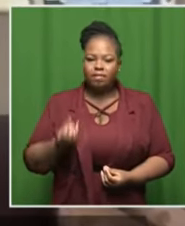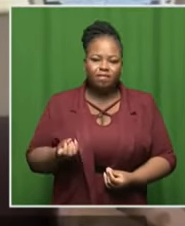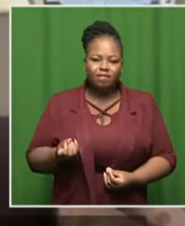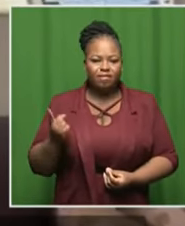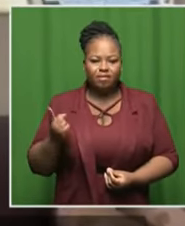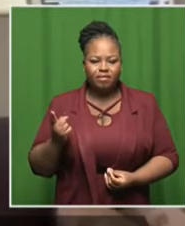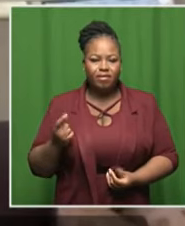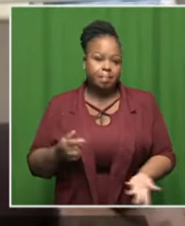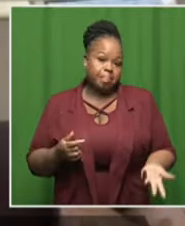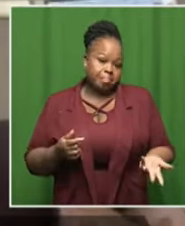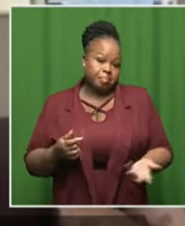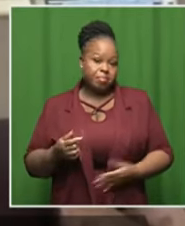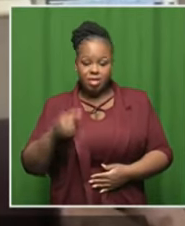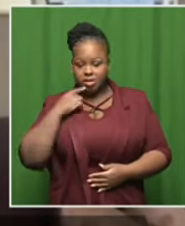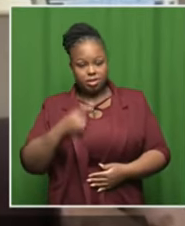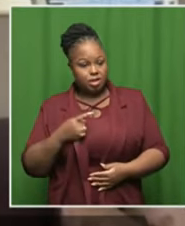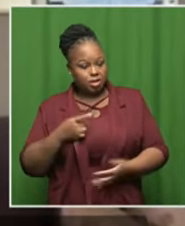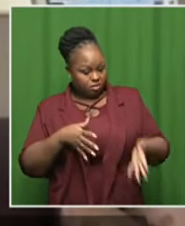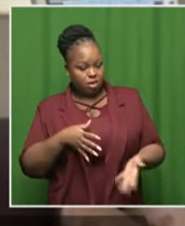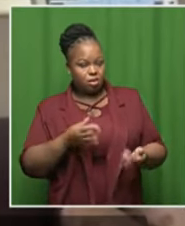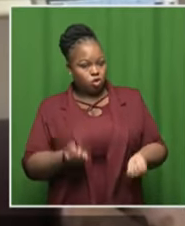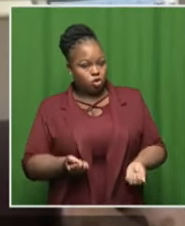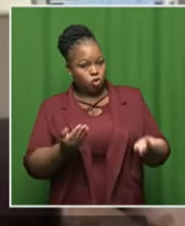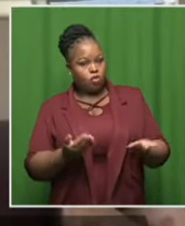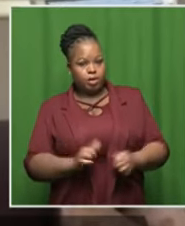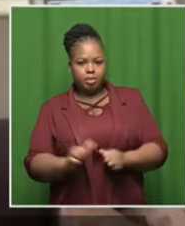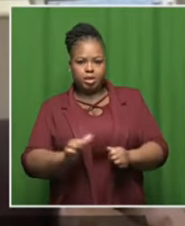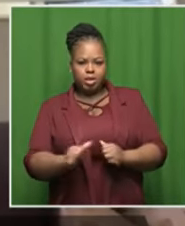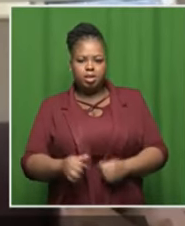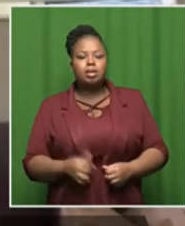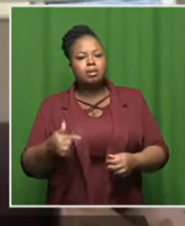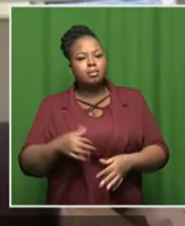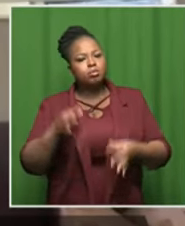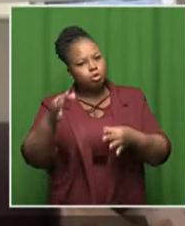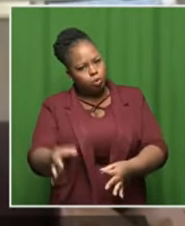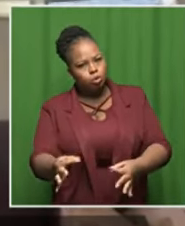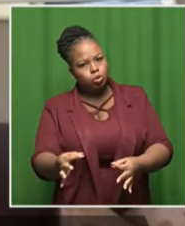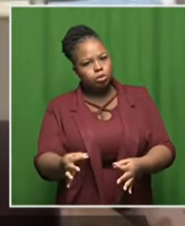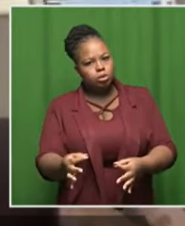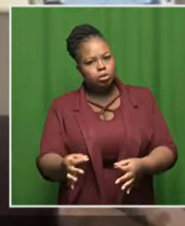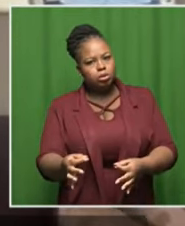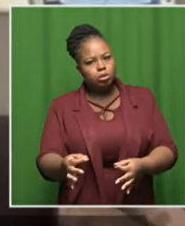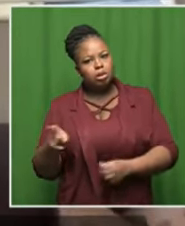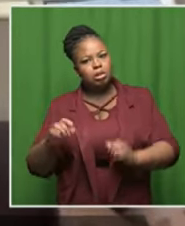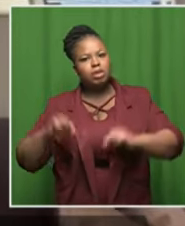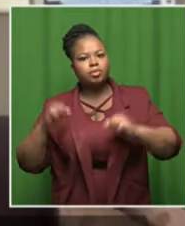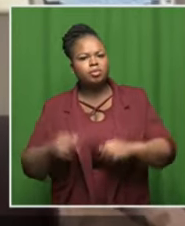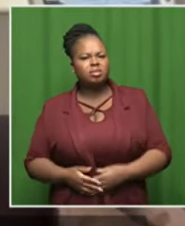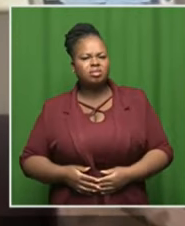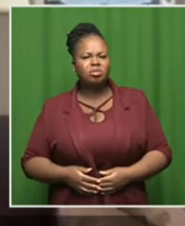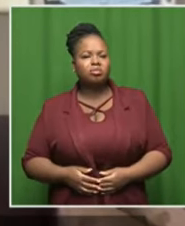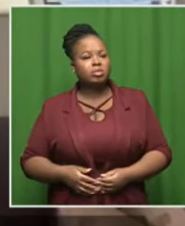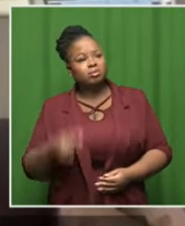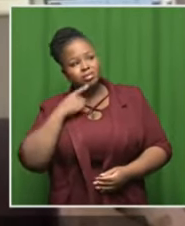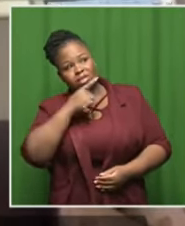saying put the deal on the table i have managed to postpone uh this arrangement so i'm challenging